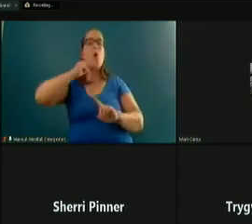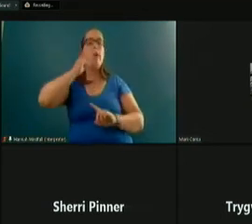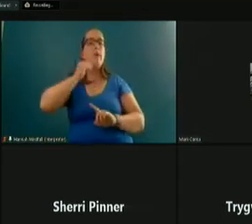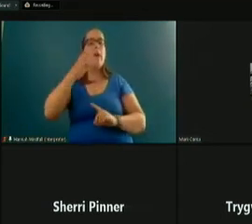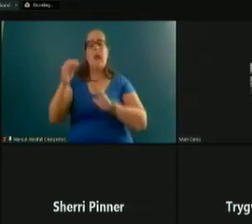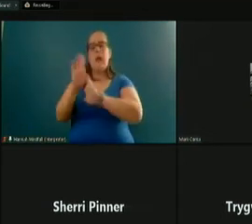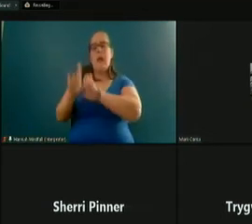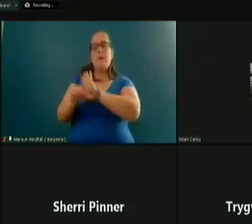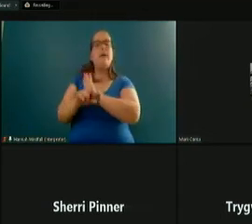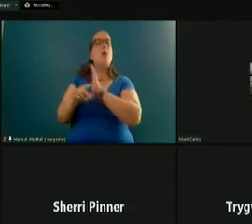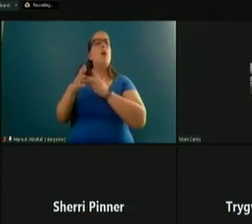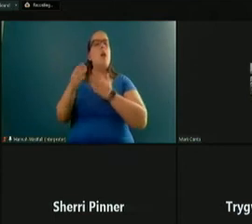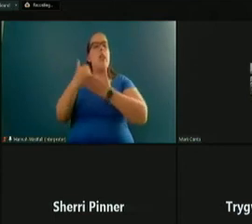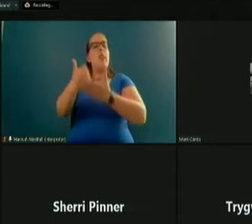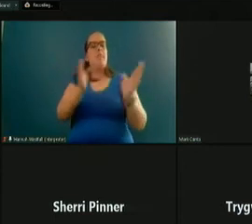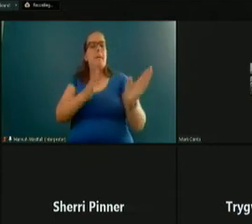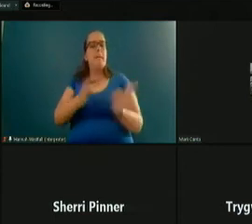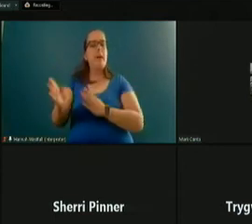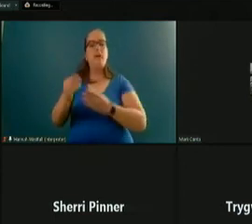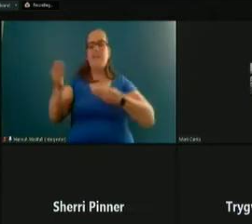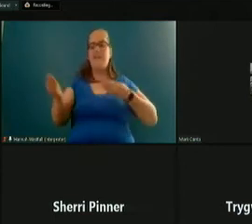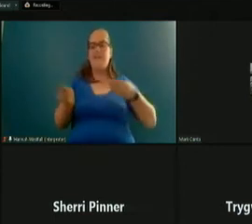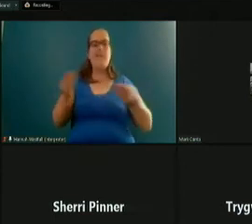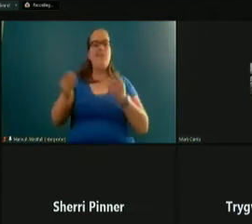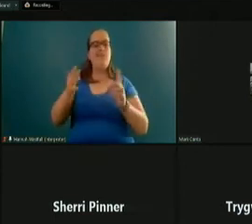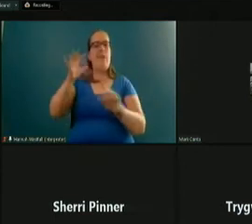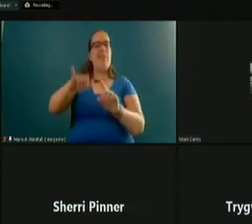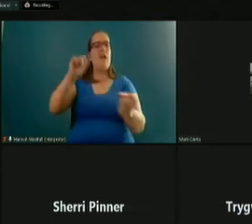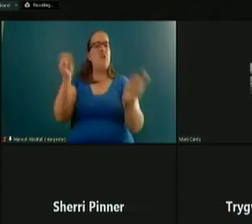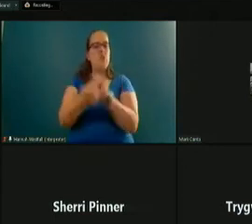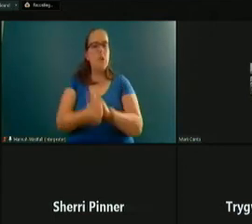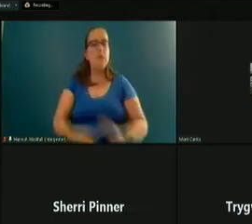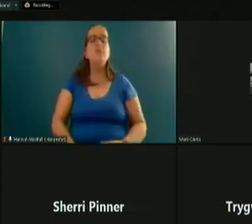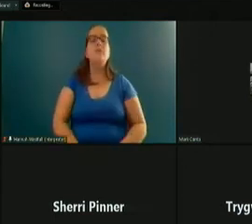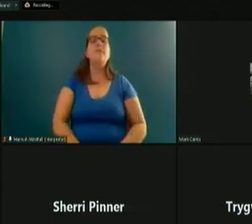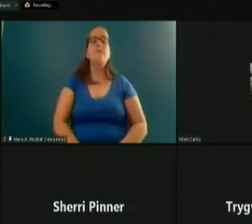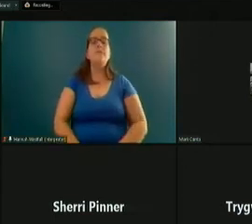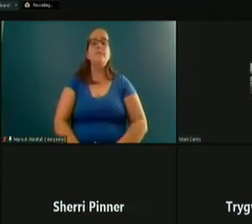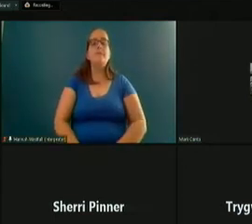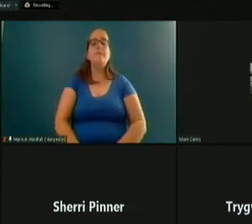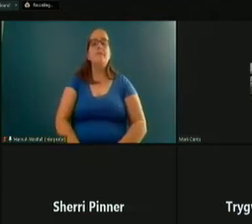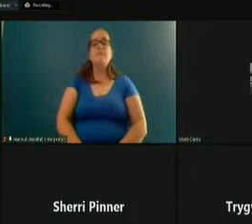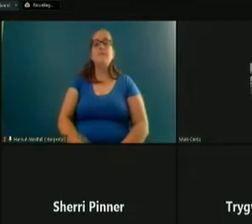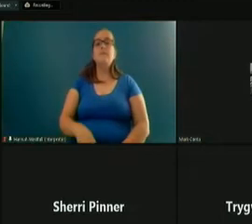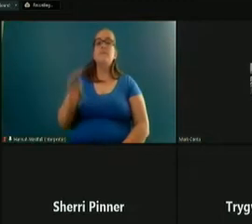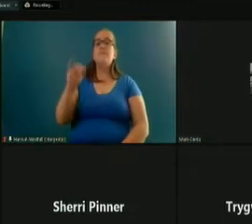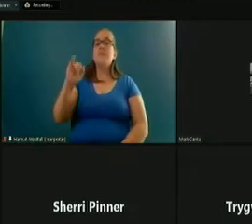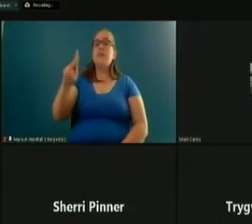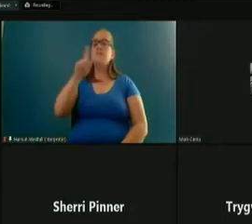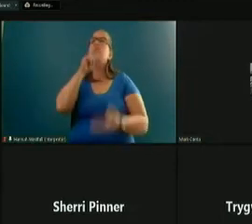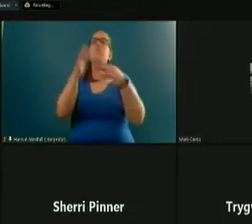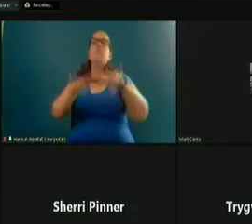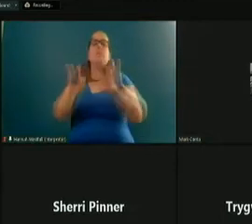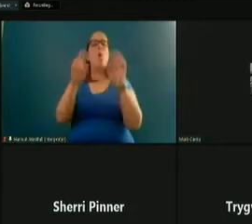background to help prepare and facilitate such change? This is a really important issue, especially